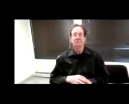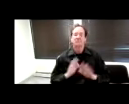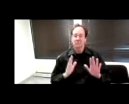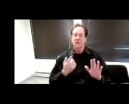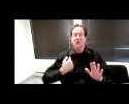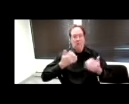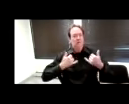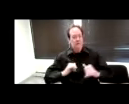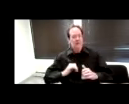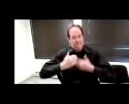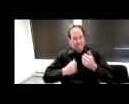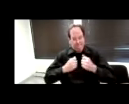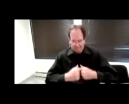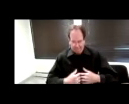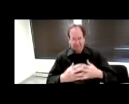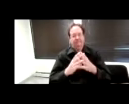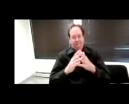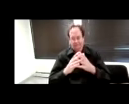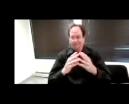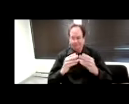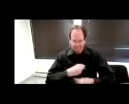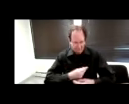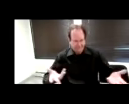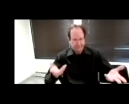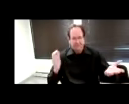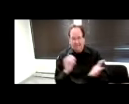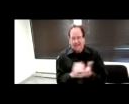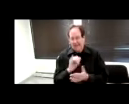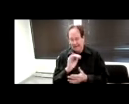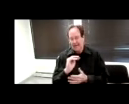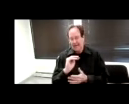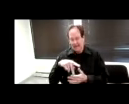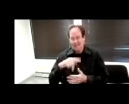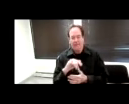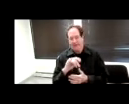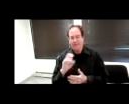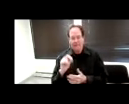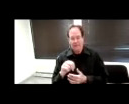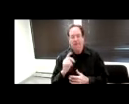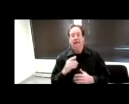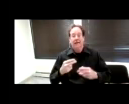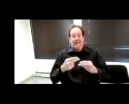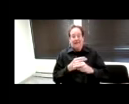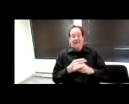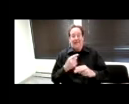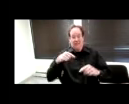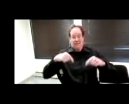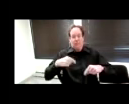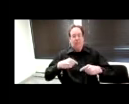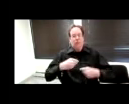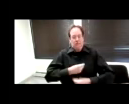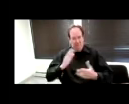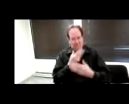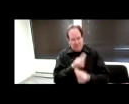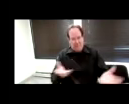of implementation. And we'll share the slides with everyone at the end of the presentation.